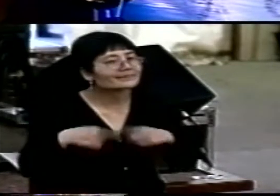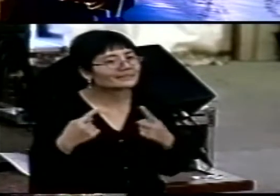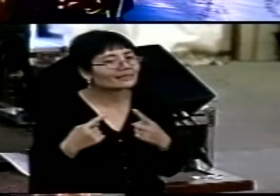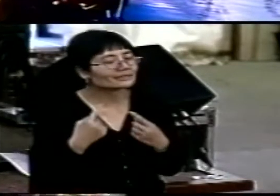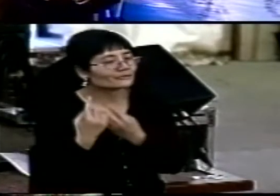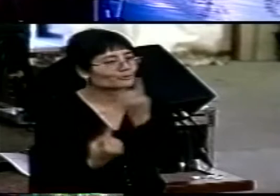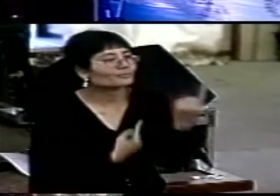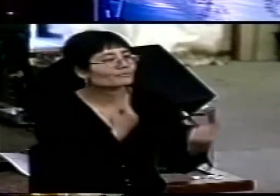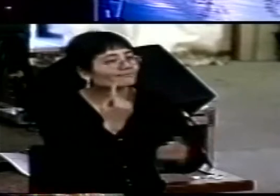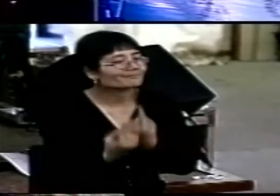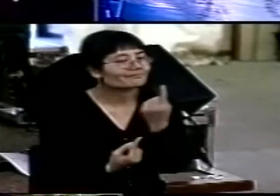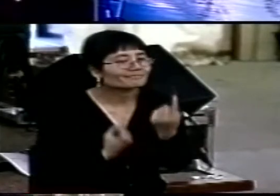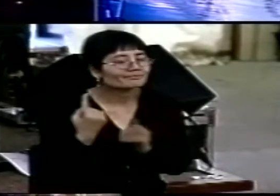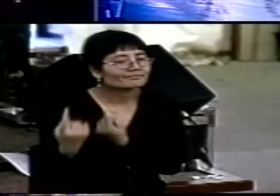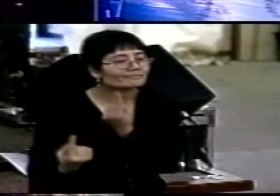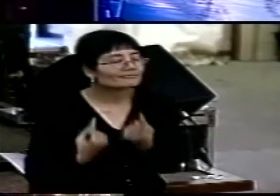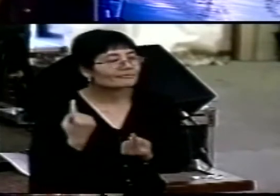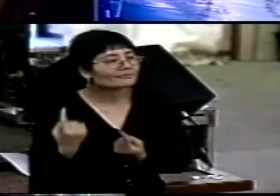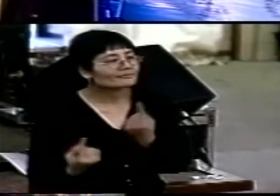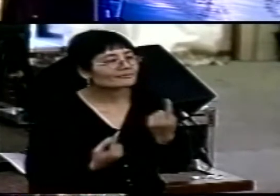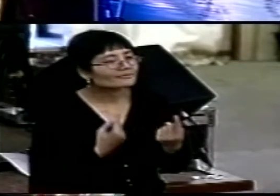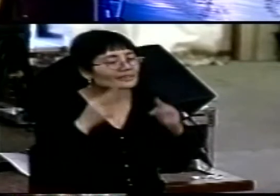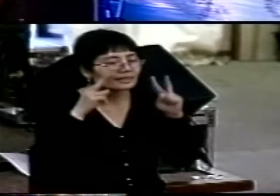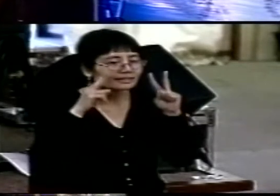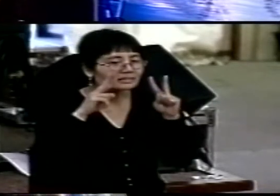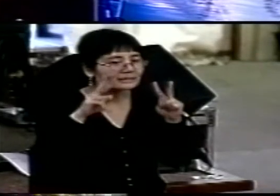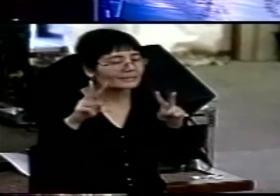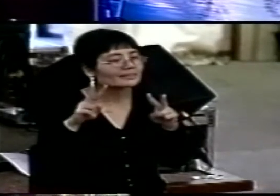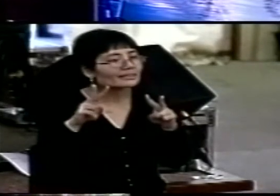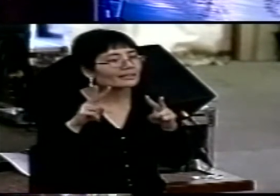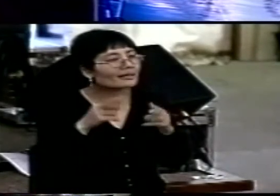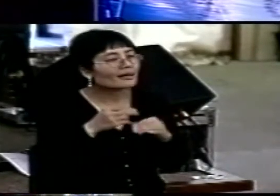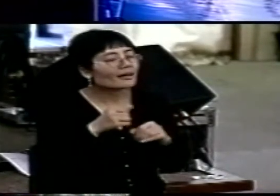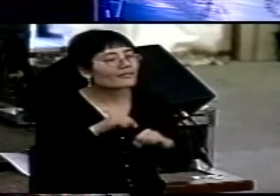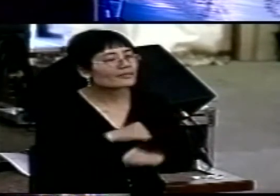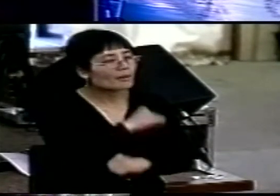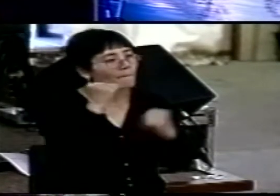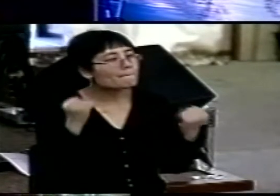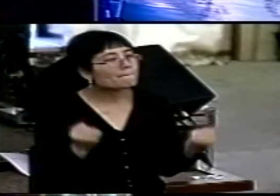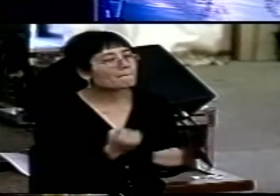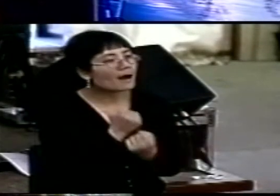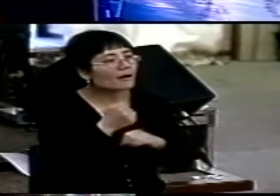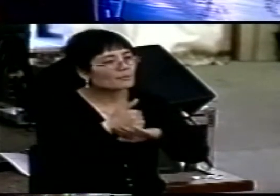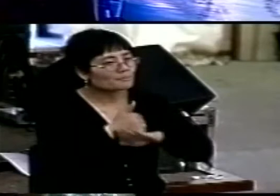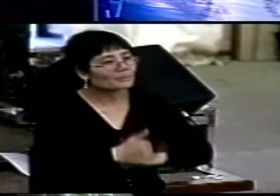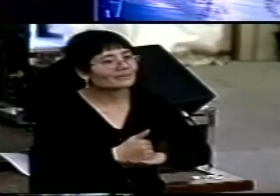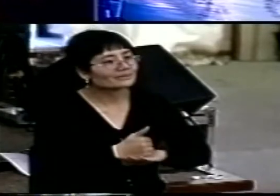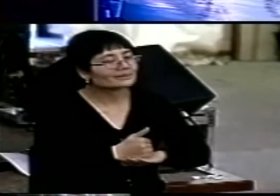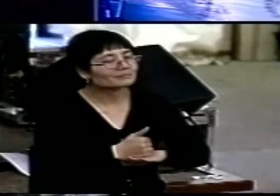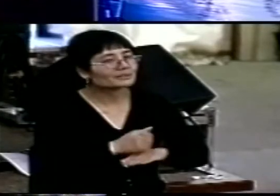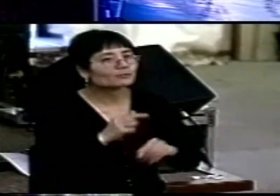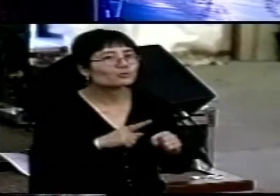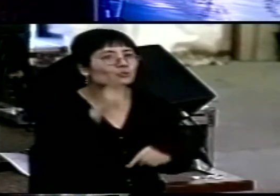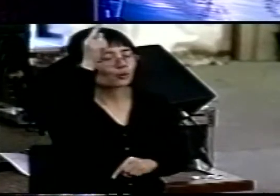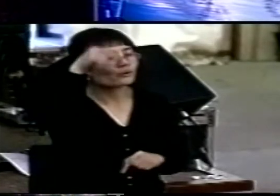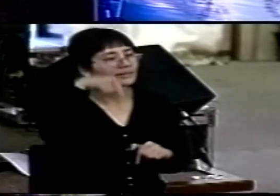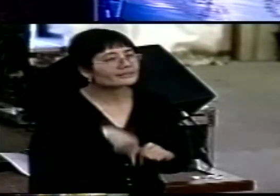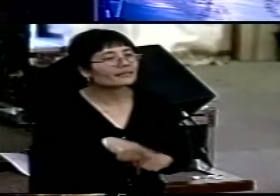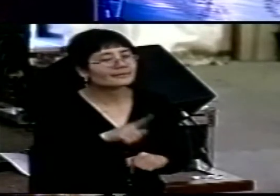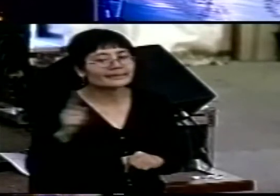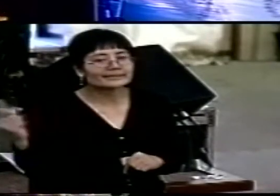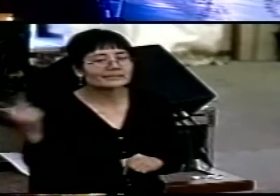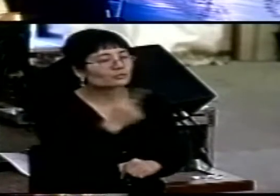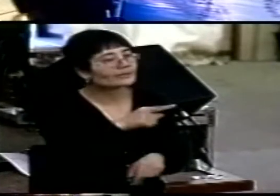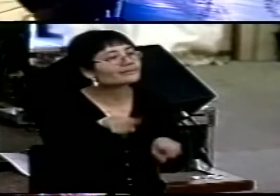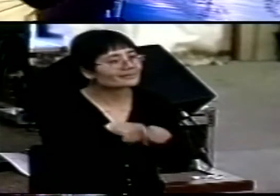globally the fact that the power base between north and south, east and west, is changing rapidly. What does it mean now for